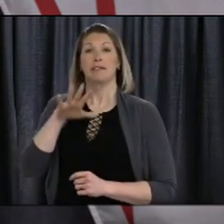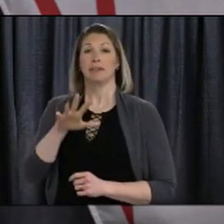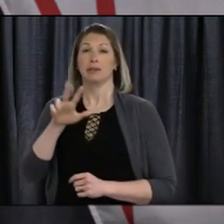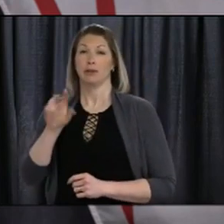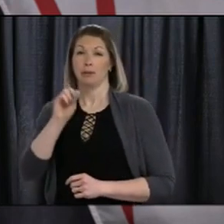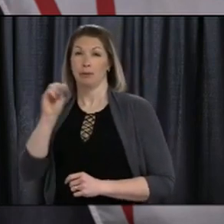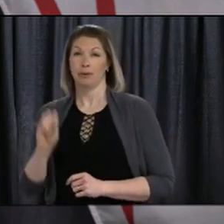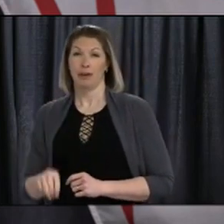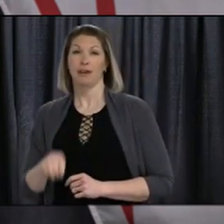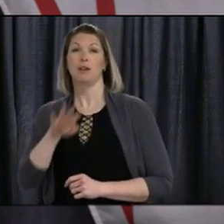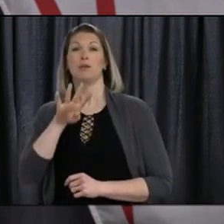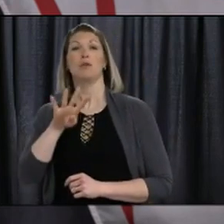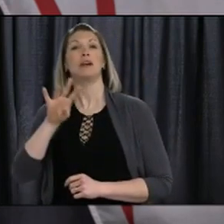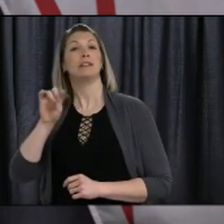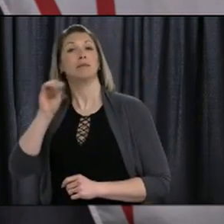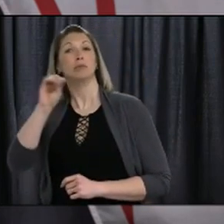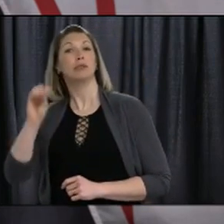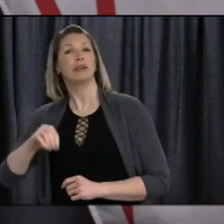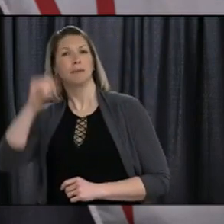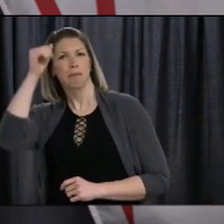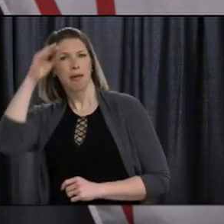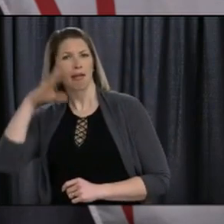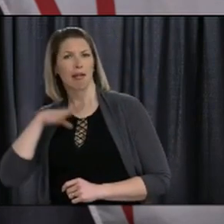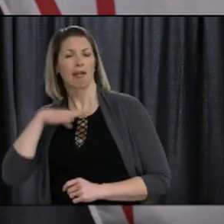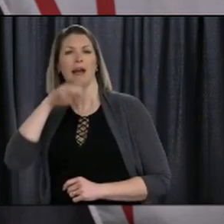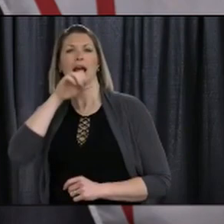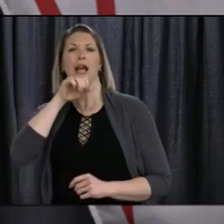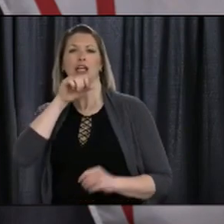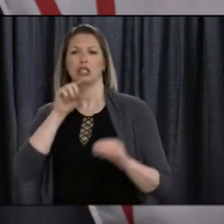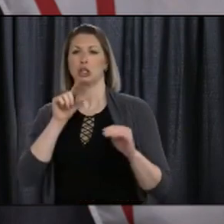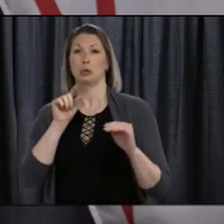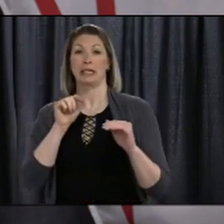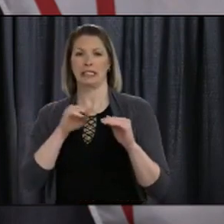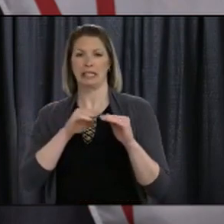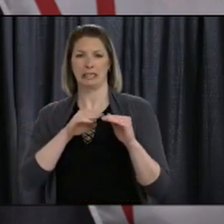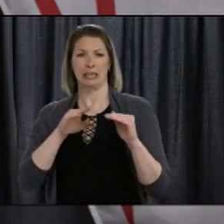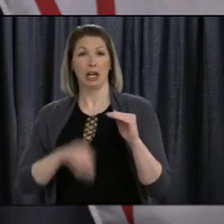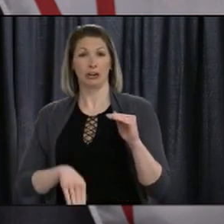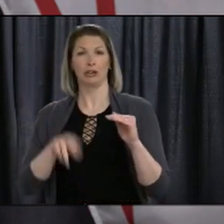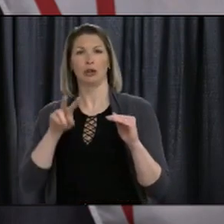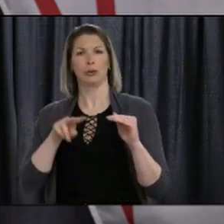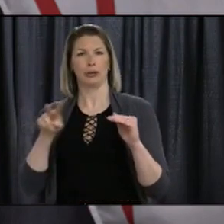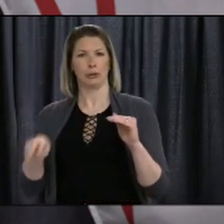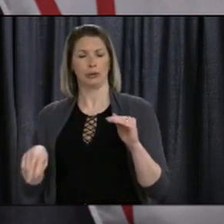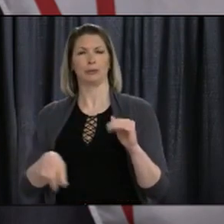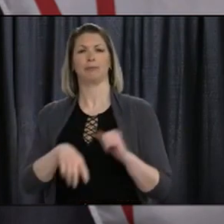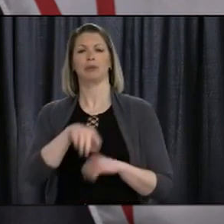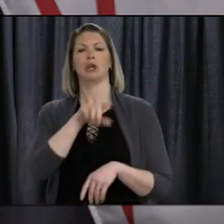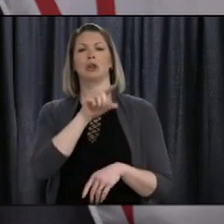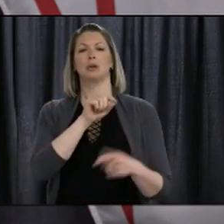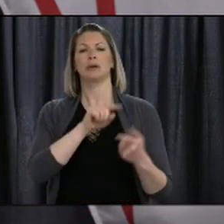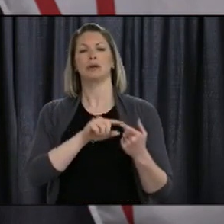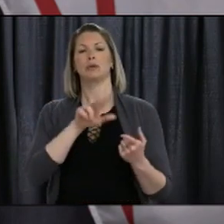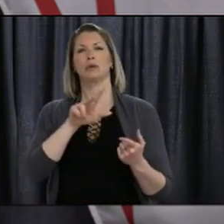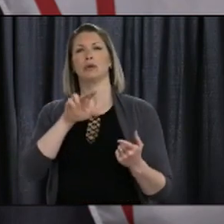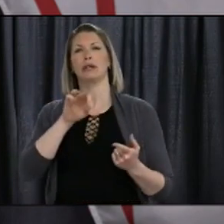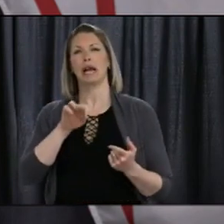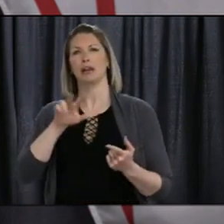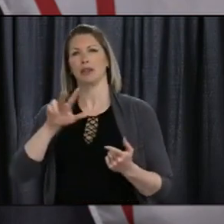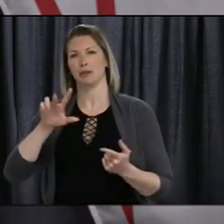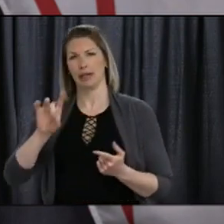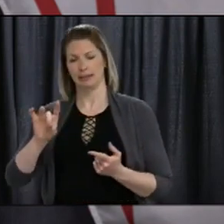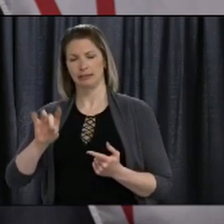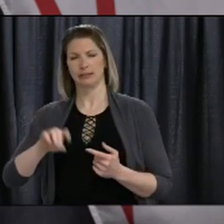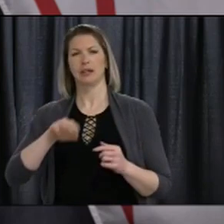and 47% are male. By age, have 22 people under the age of 20, 38 people between 20 and